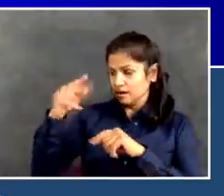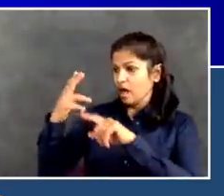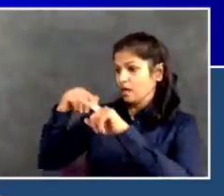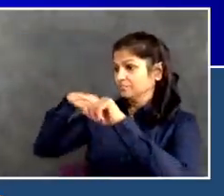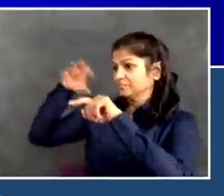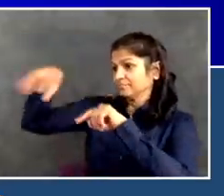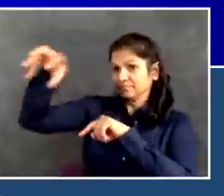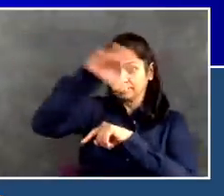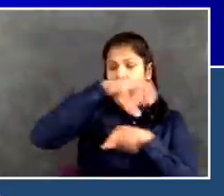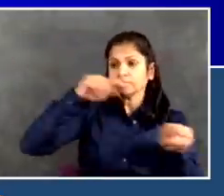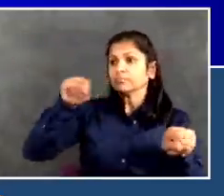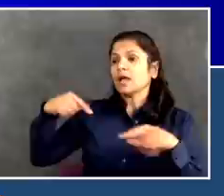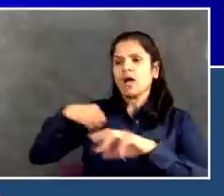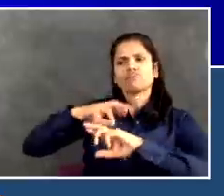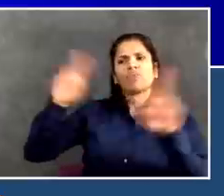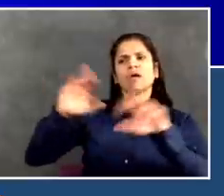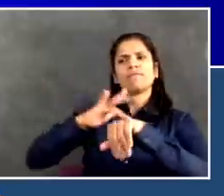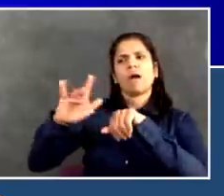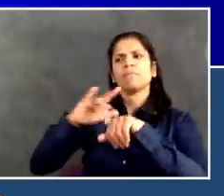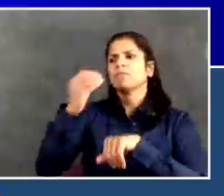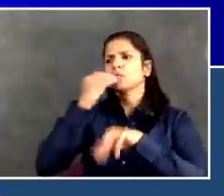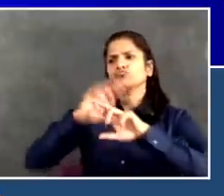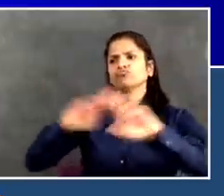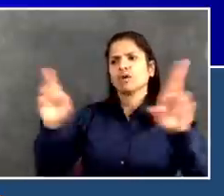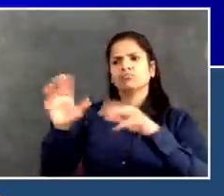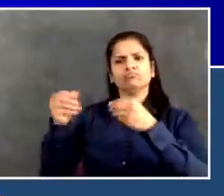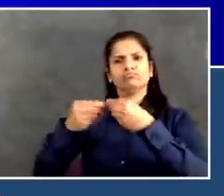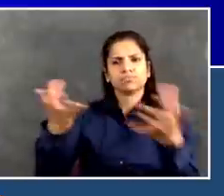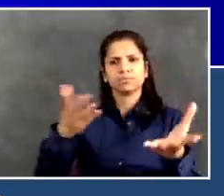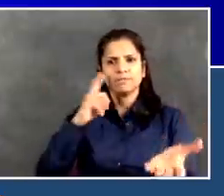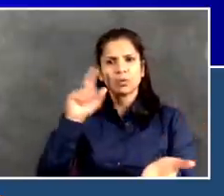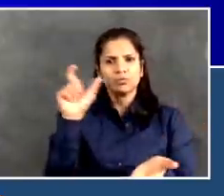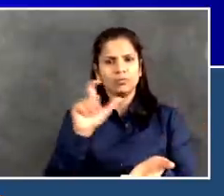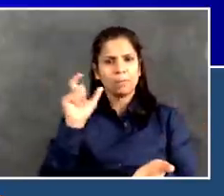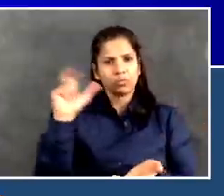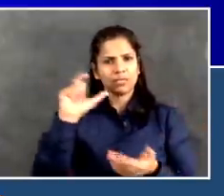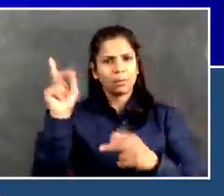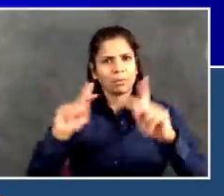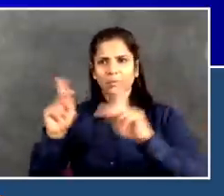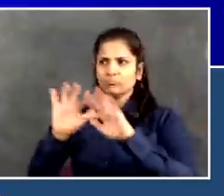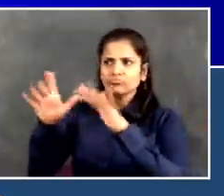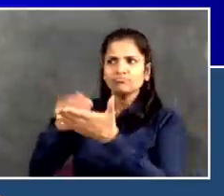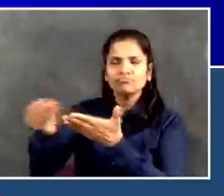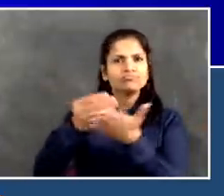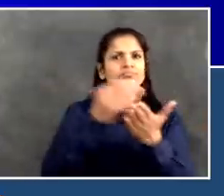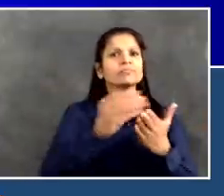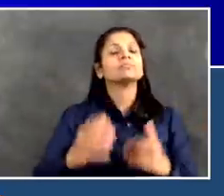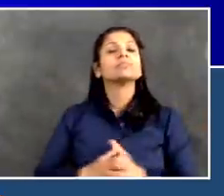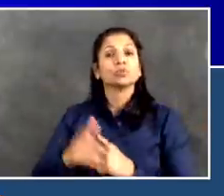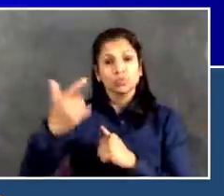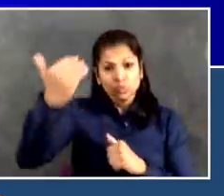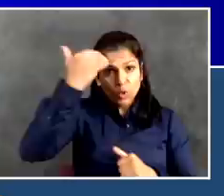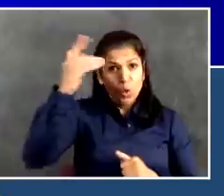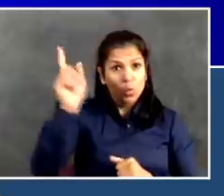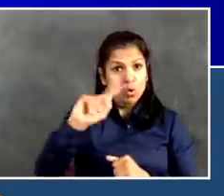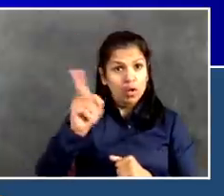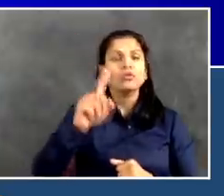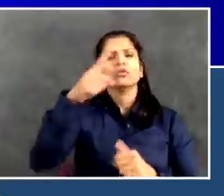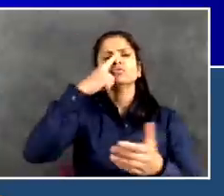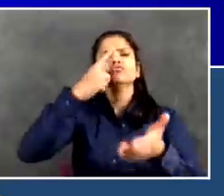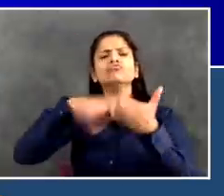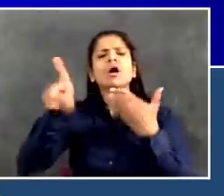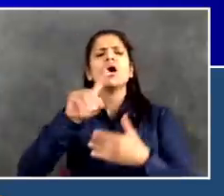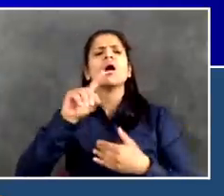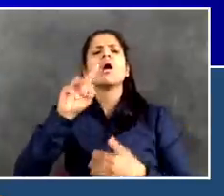or go to nyc.gov slash get food. But for folks who need halal meals, there will be 32 of those